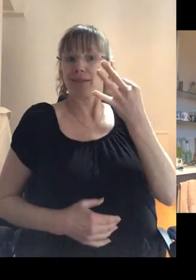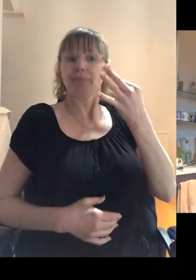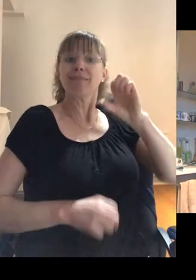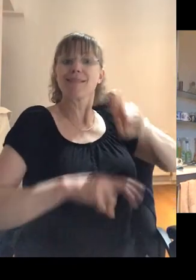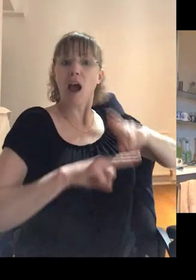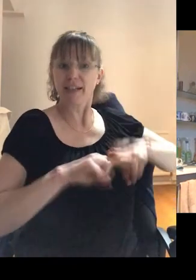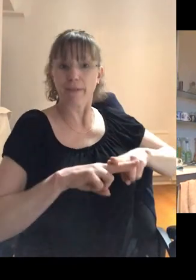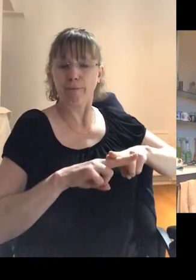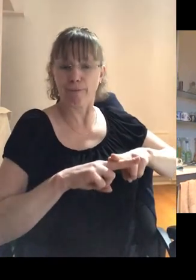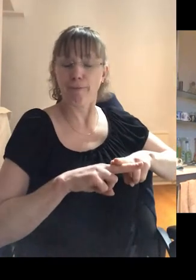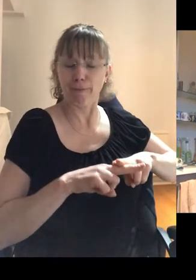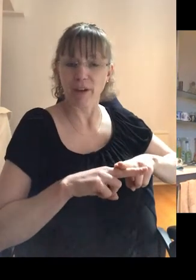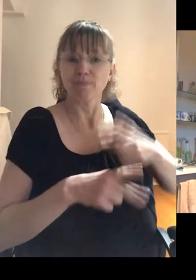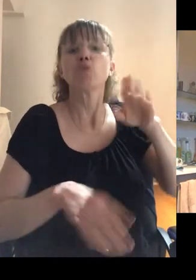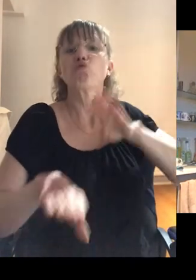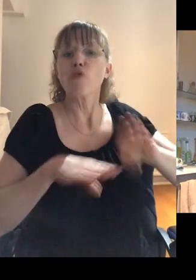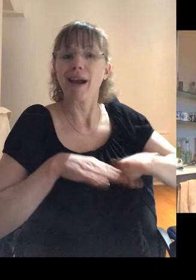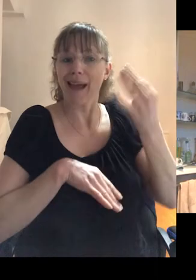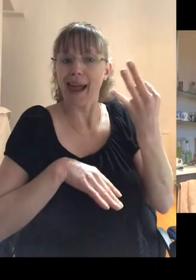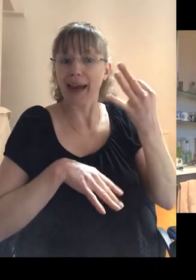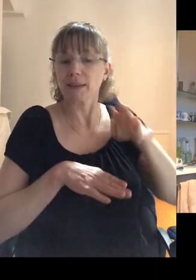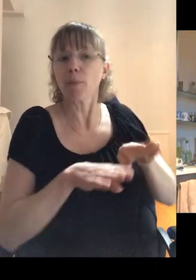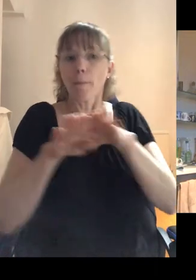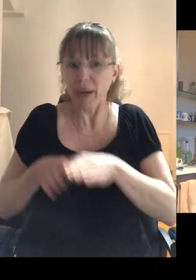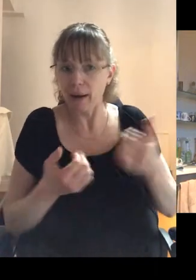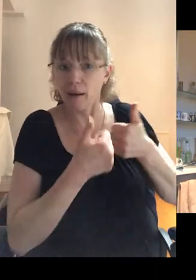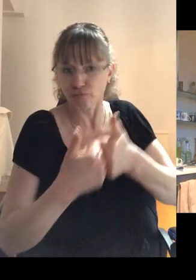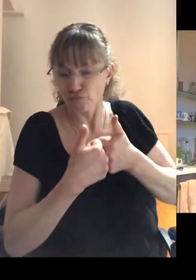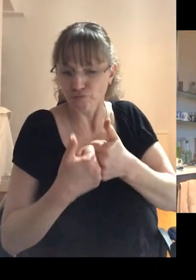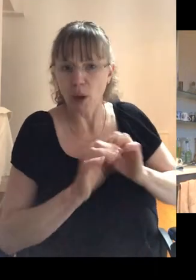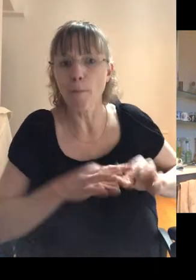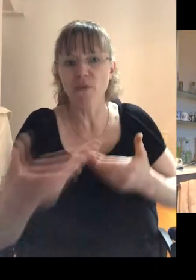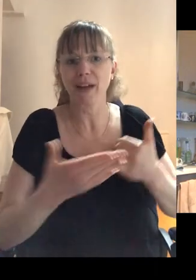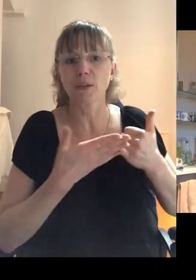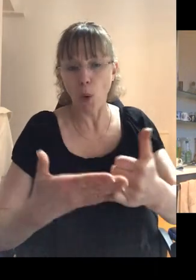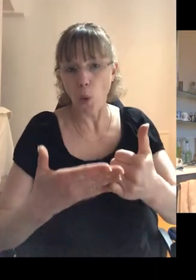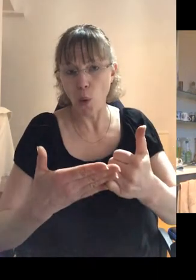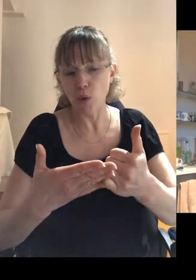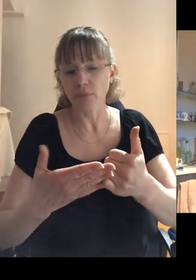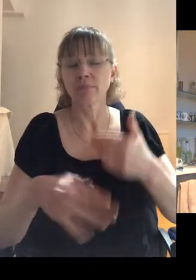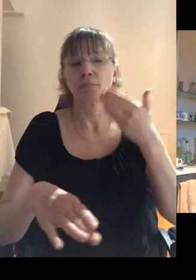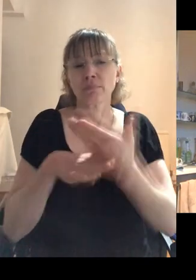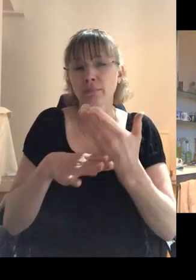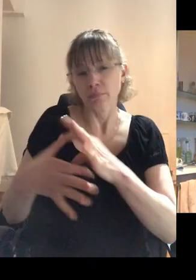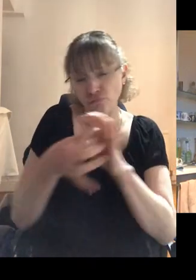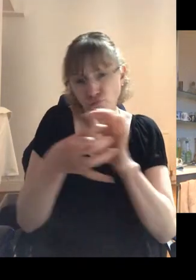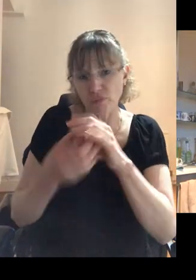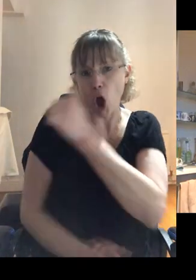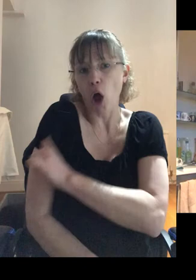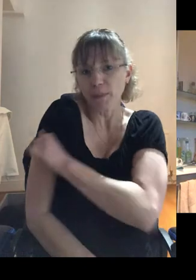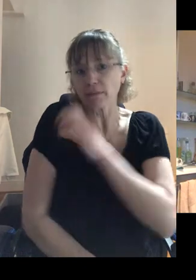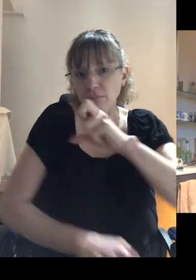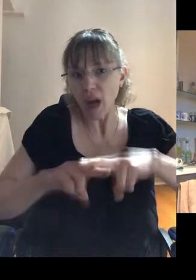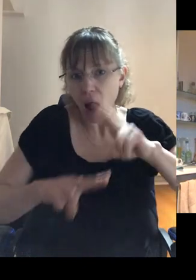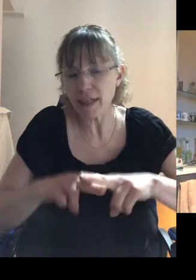Cardiff with THD Cymru. So we trained eight peer mentors to be able to provide support. Um, we worked with the, with the hospital in